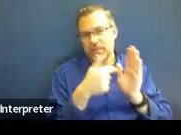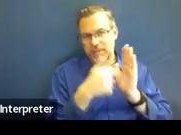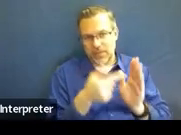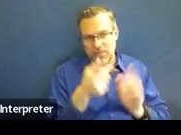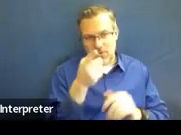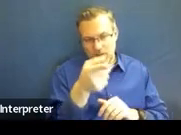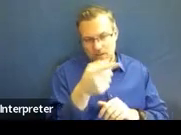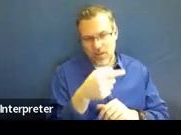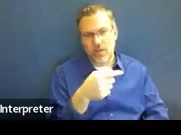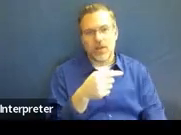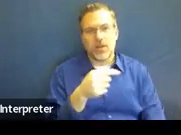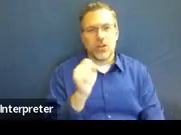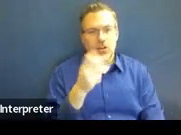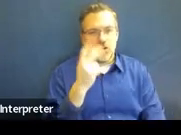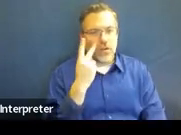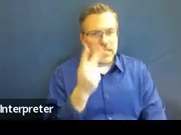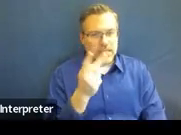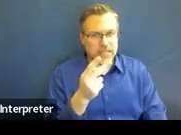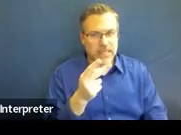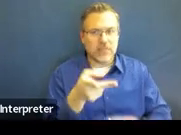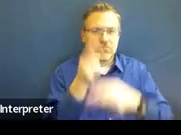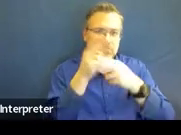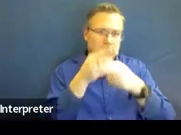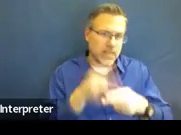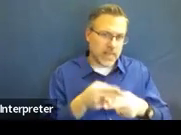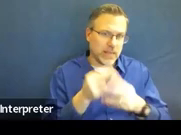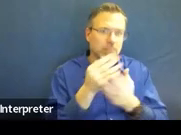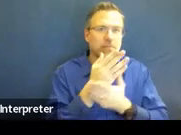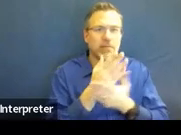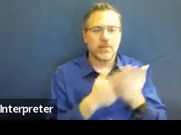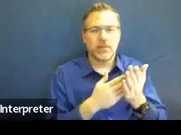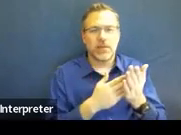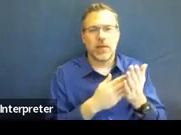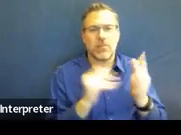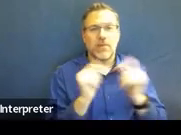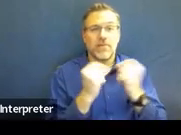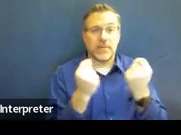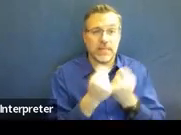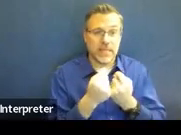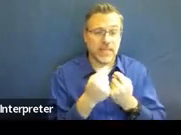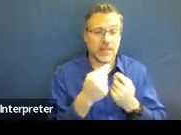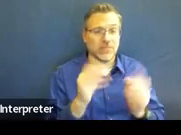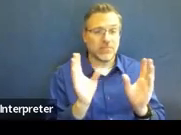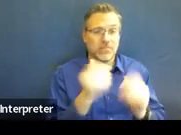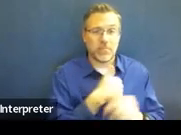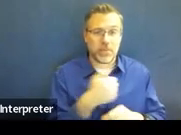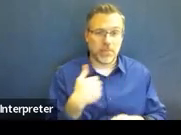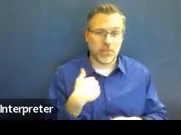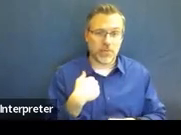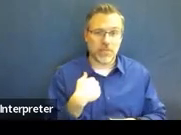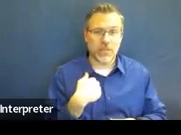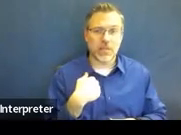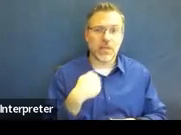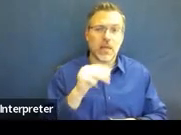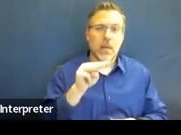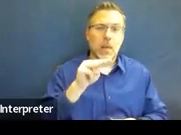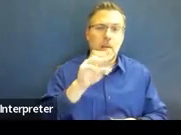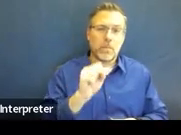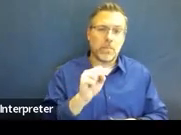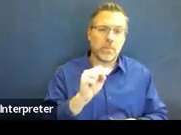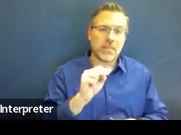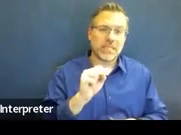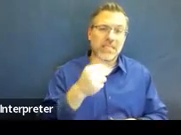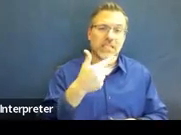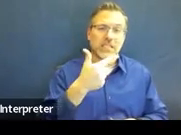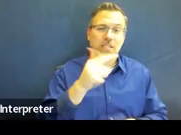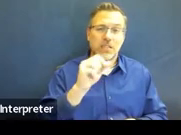you can see here that there are some names of some of the team members like Mrs. Good, Mr. Speak, and